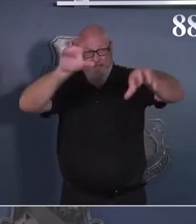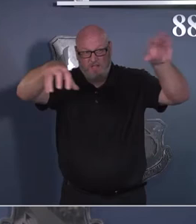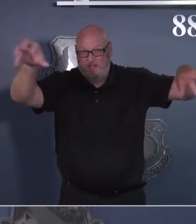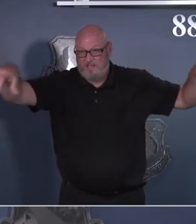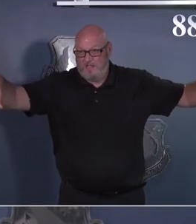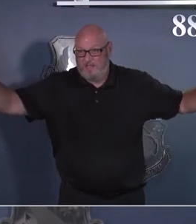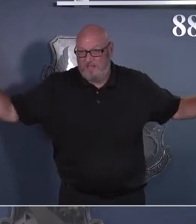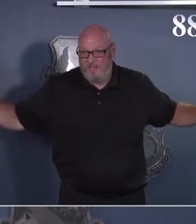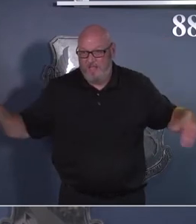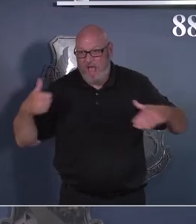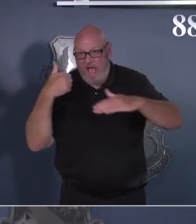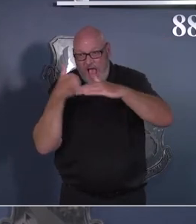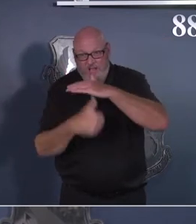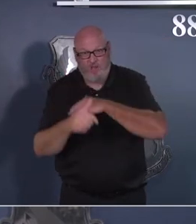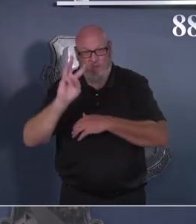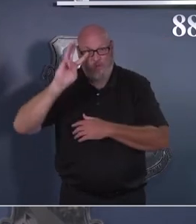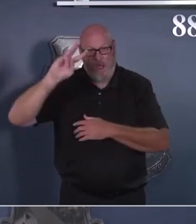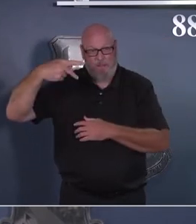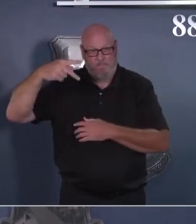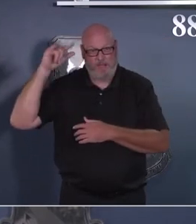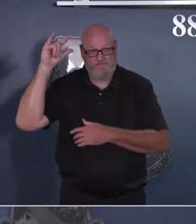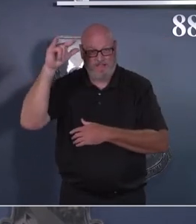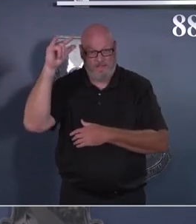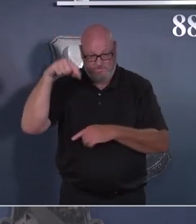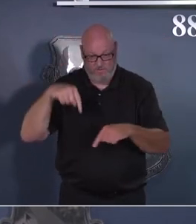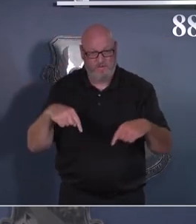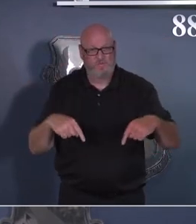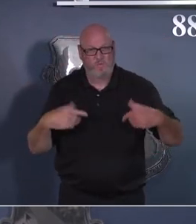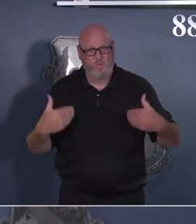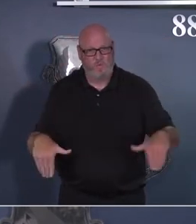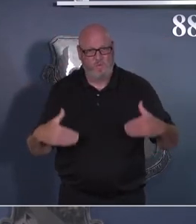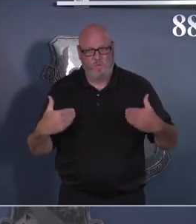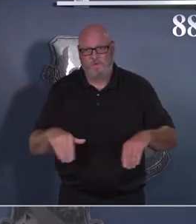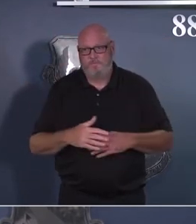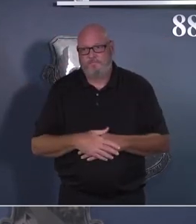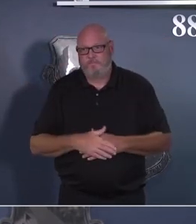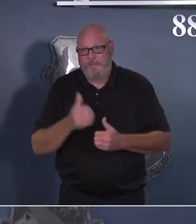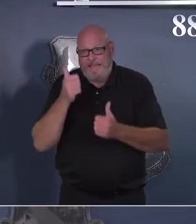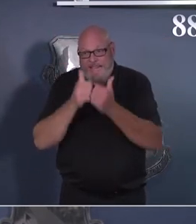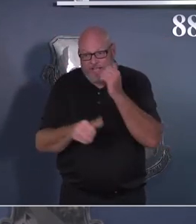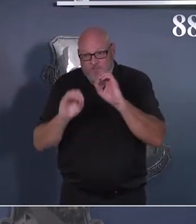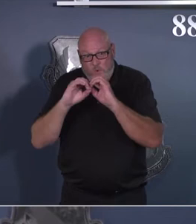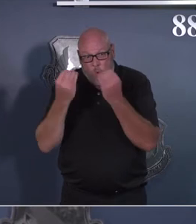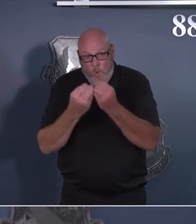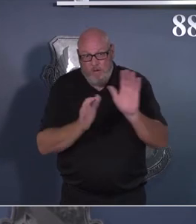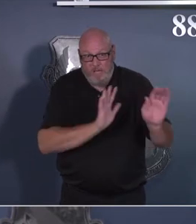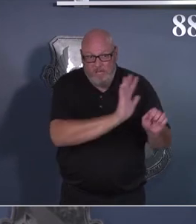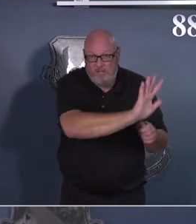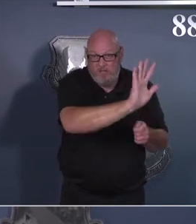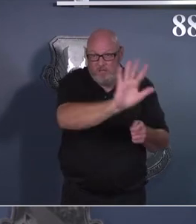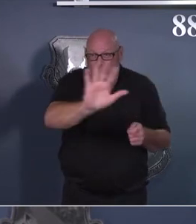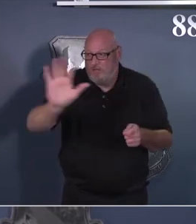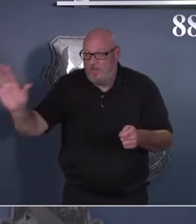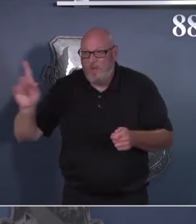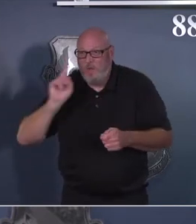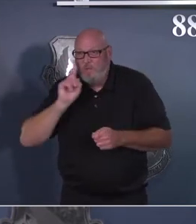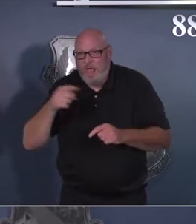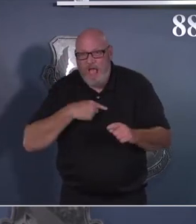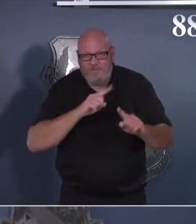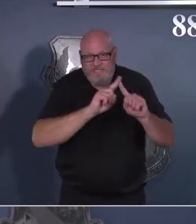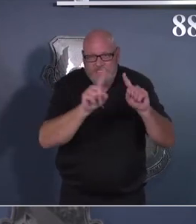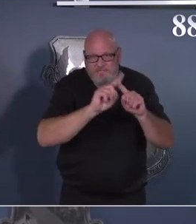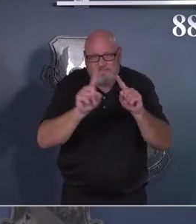home. Each of those organizations have their own unique telework policies